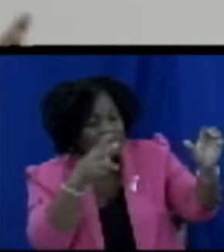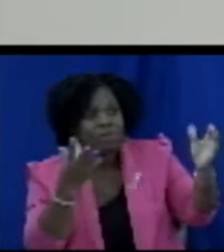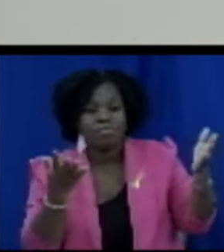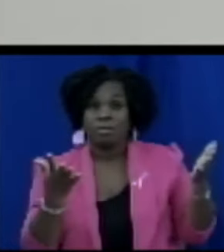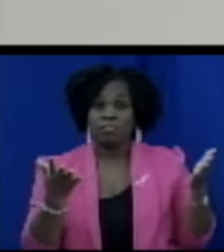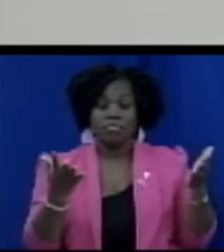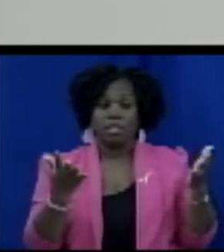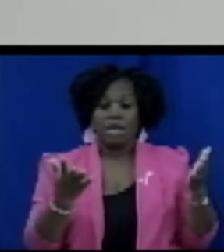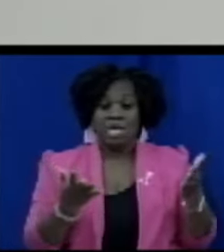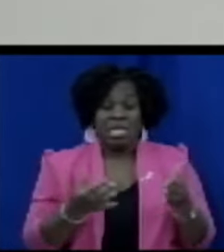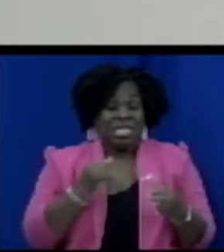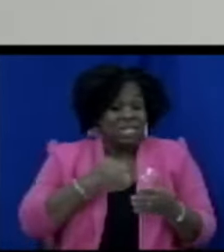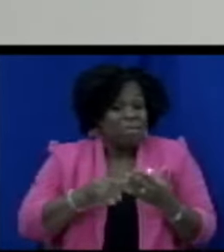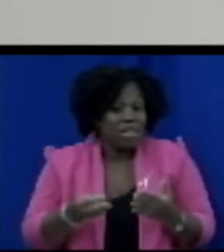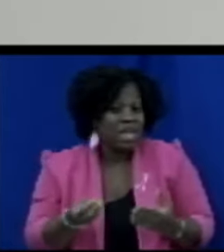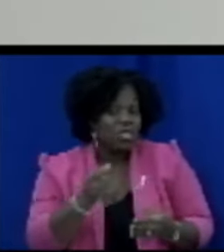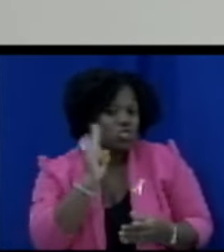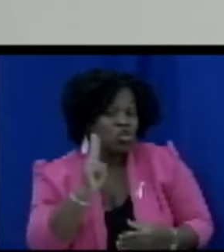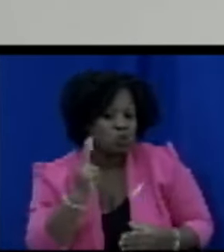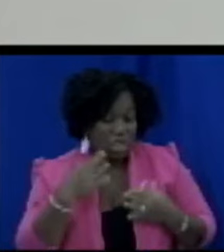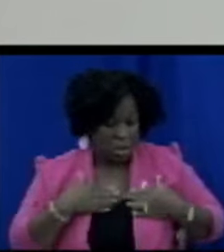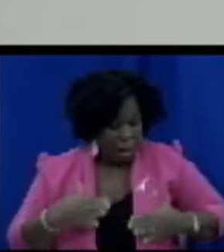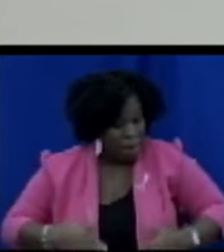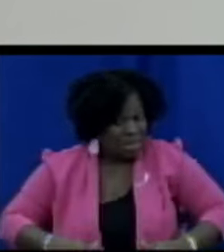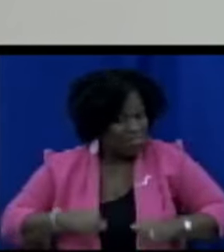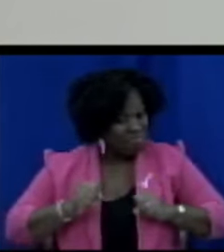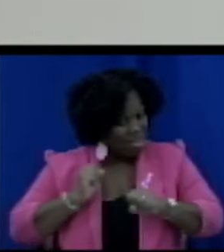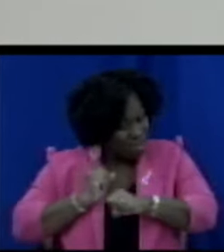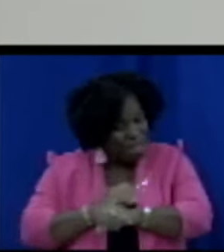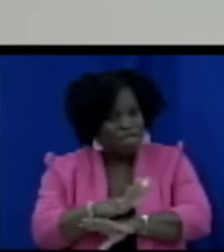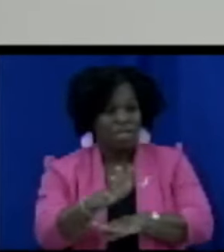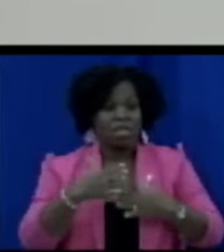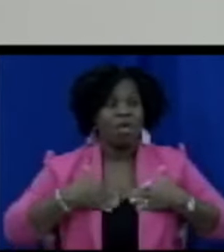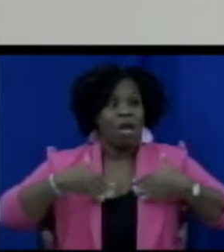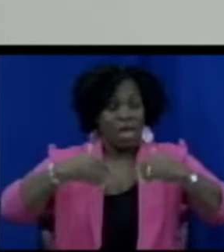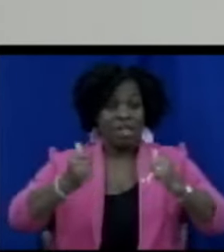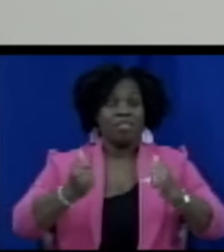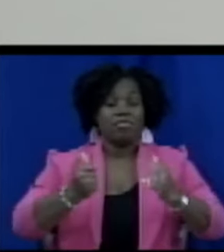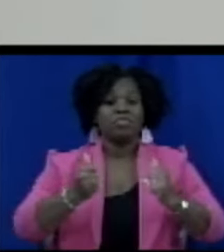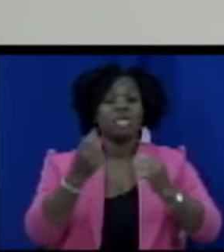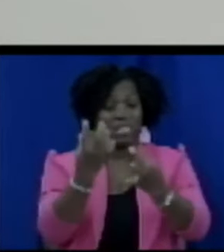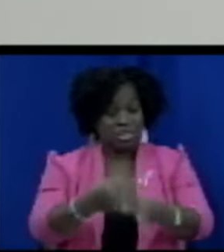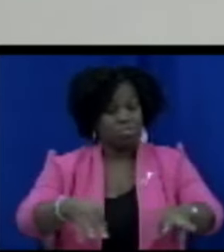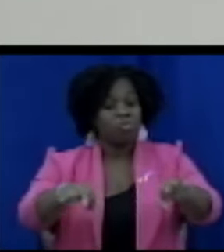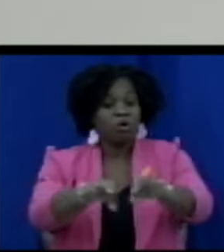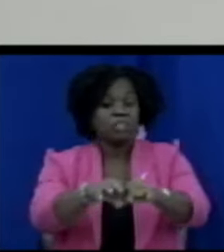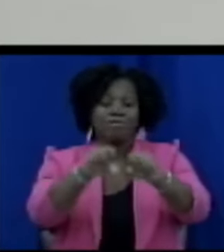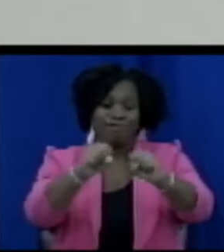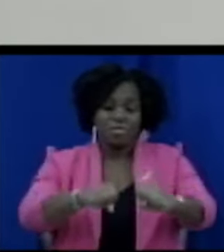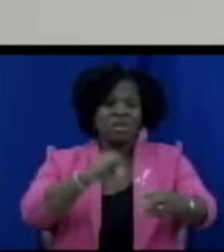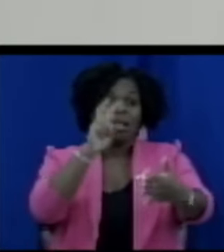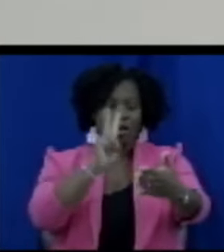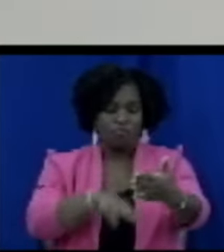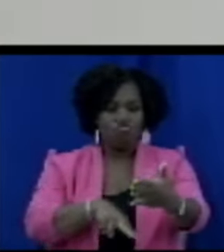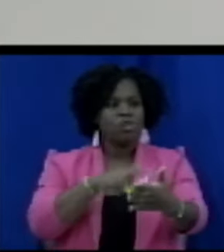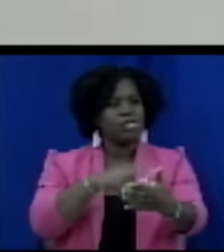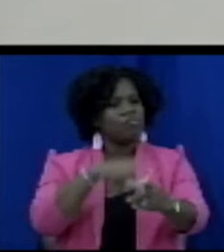your health and your well-being and so it is important that you can read and read it properly